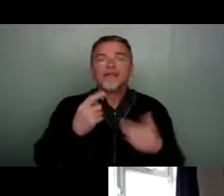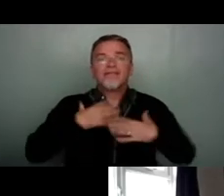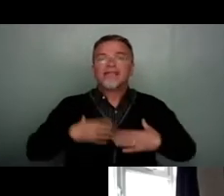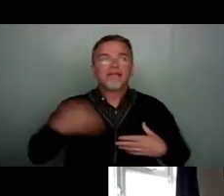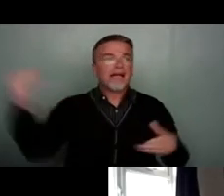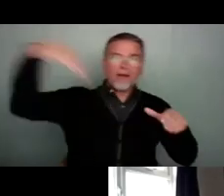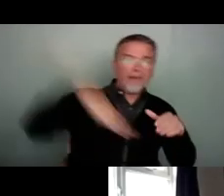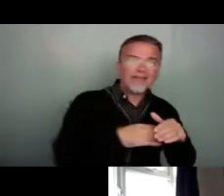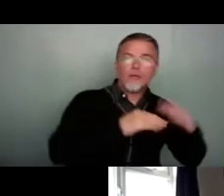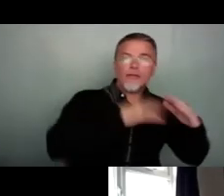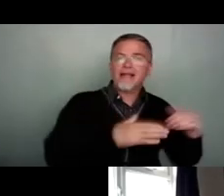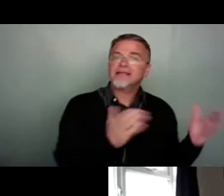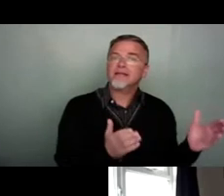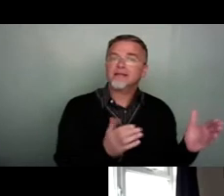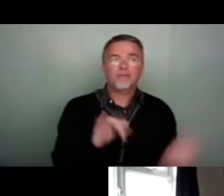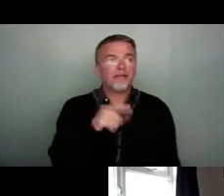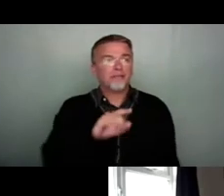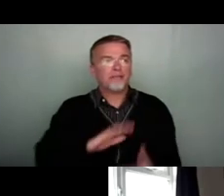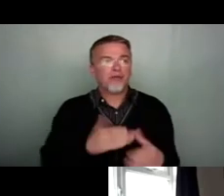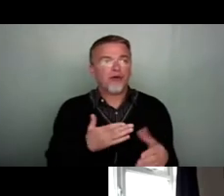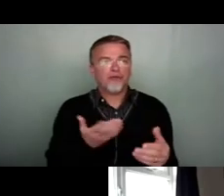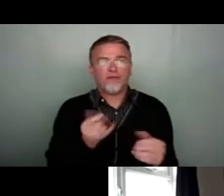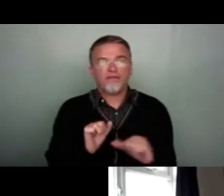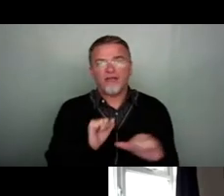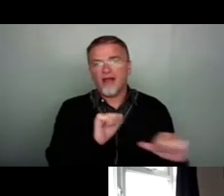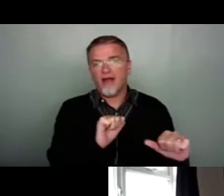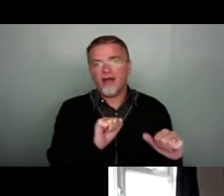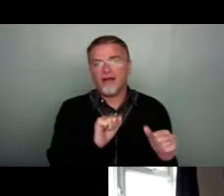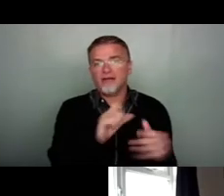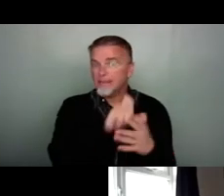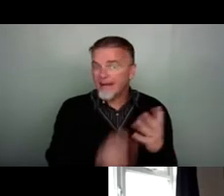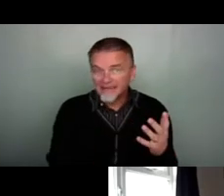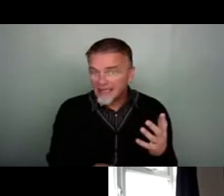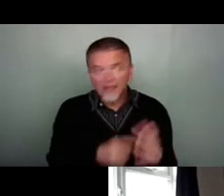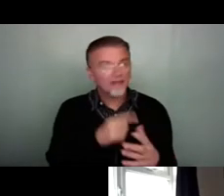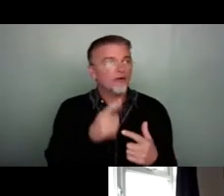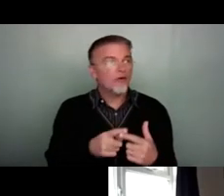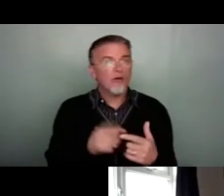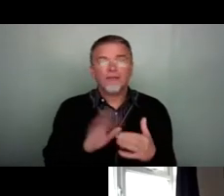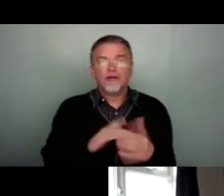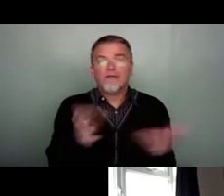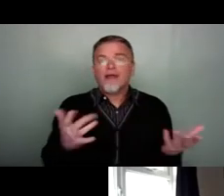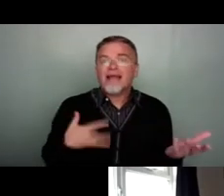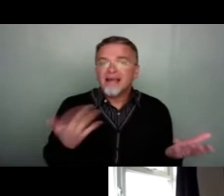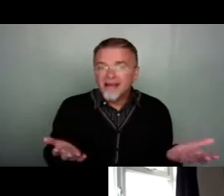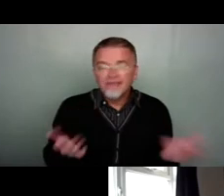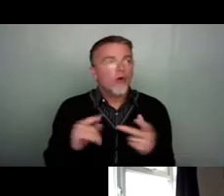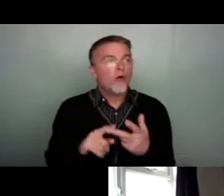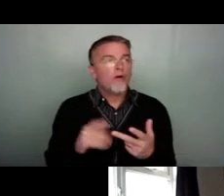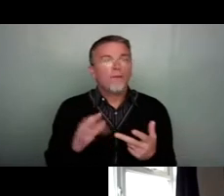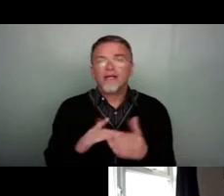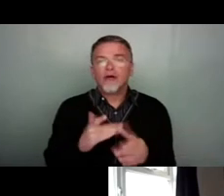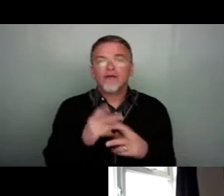in a building, which might be because of a disability or it might be because of where they live, or it might be because of